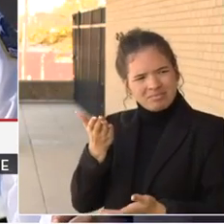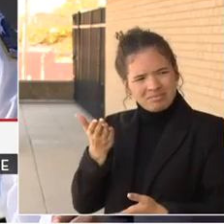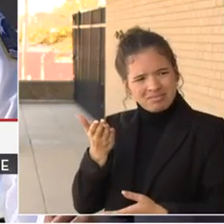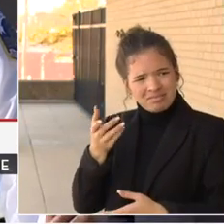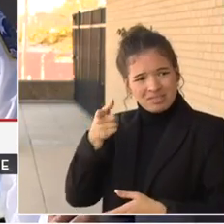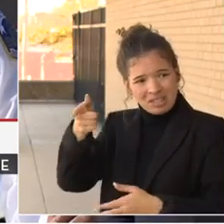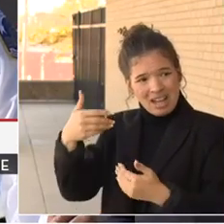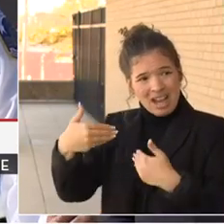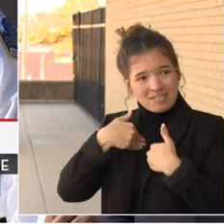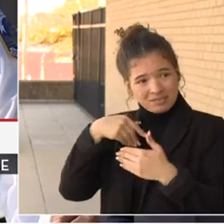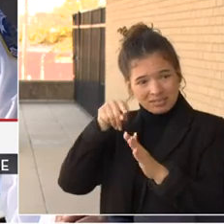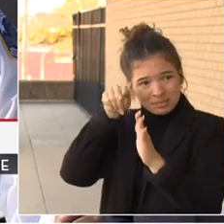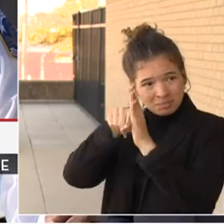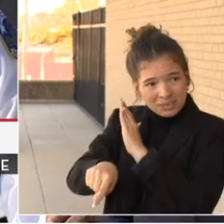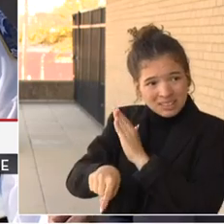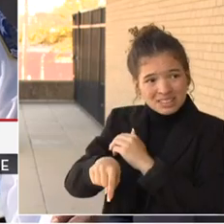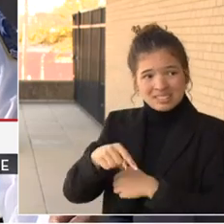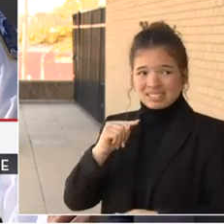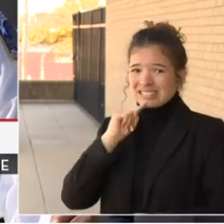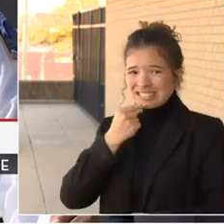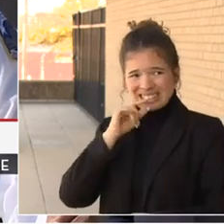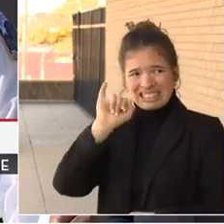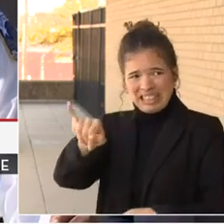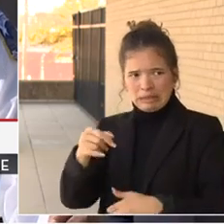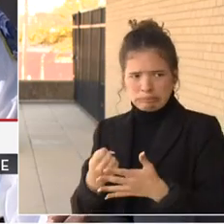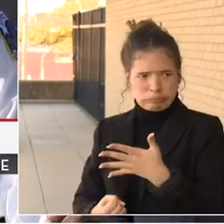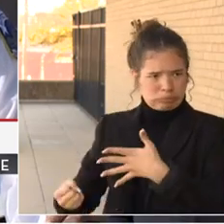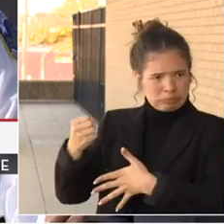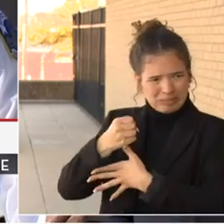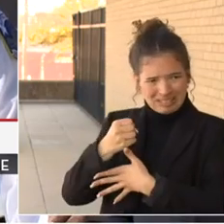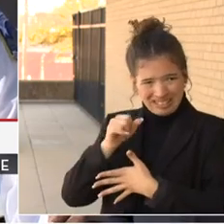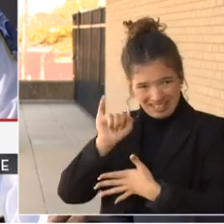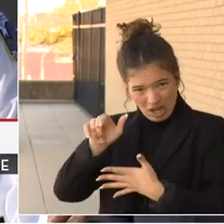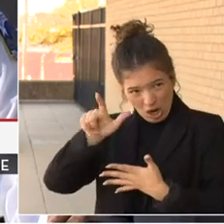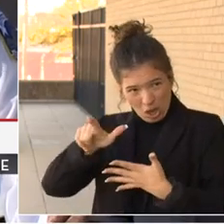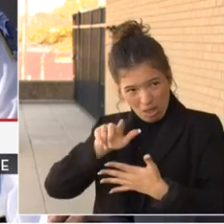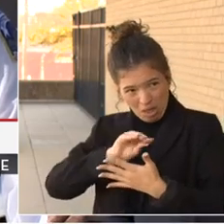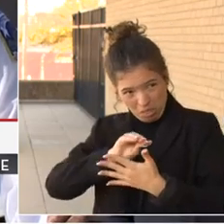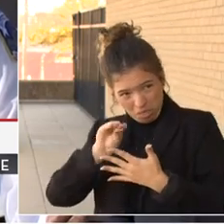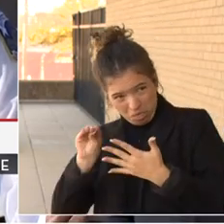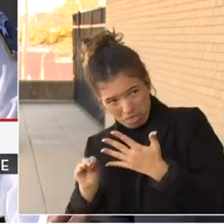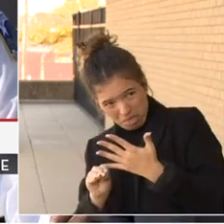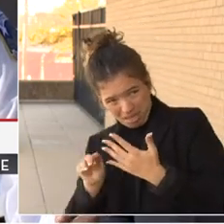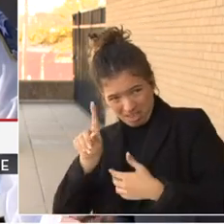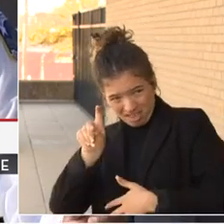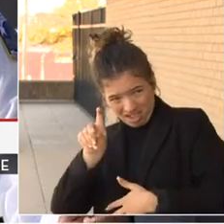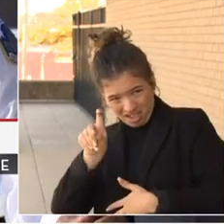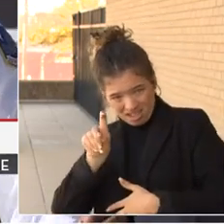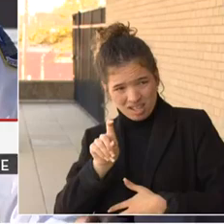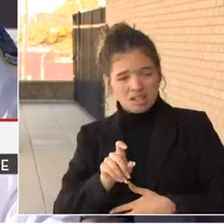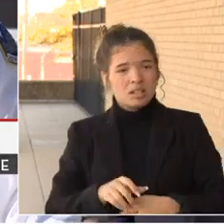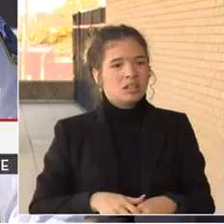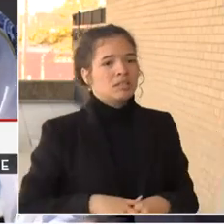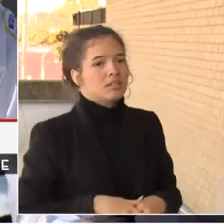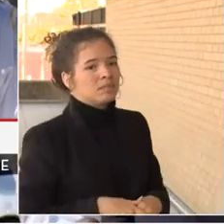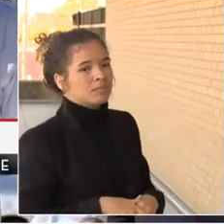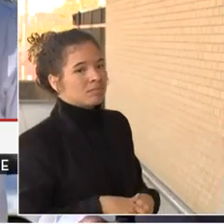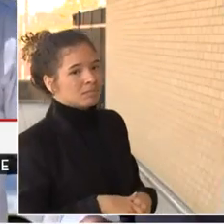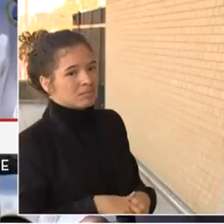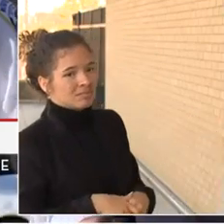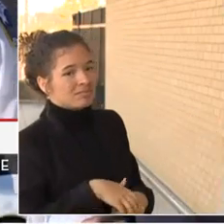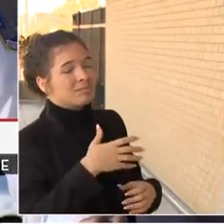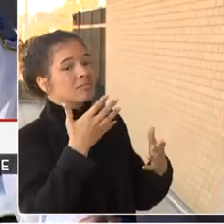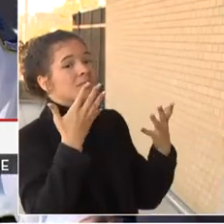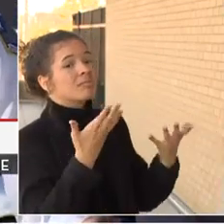homicides, etc., is it a low priority crime? I think it depends on where you are and who you are, Sam. You've heard me say before, people respond